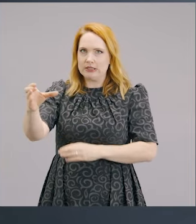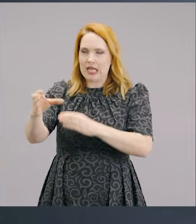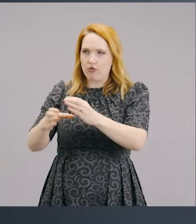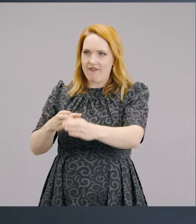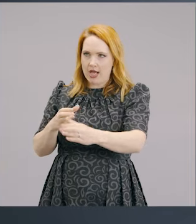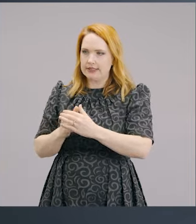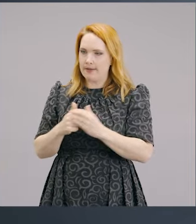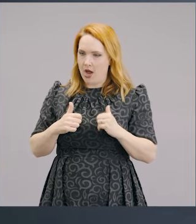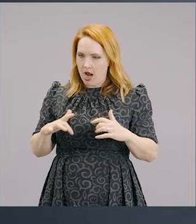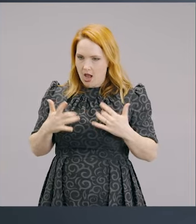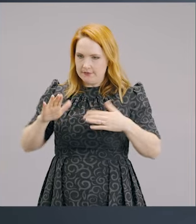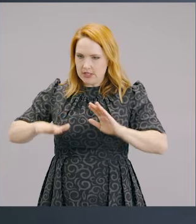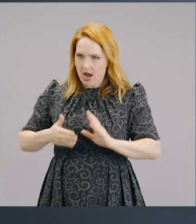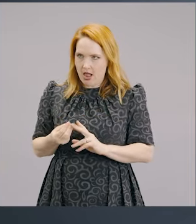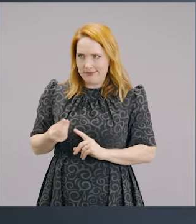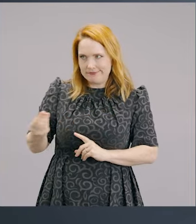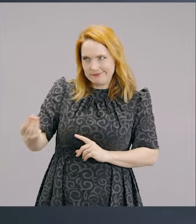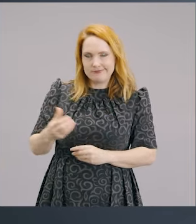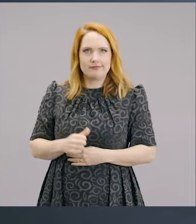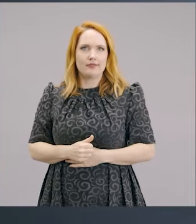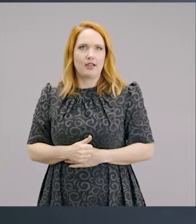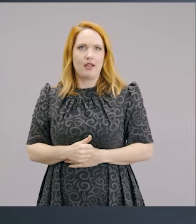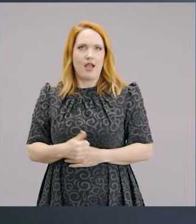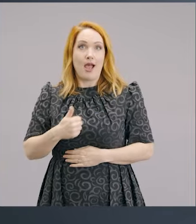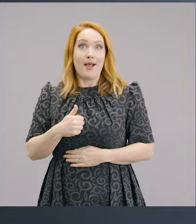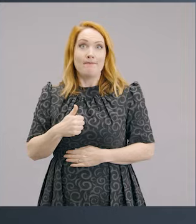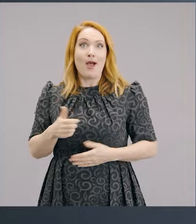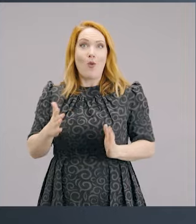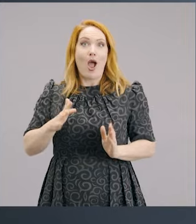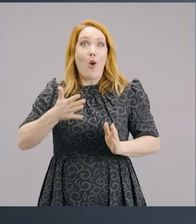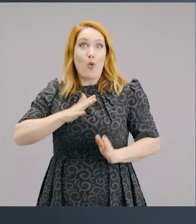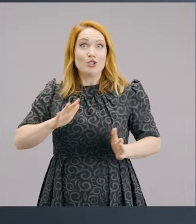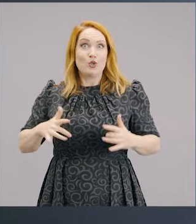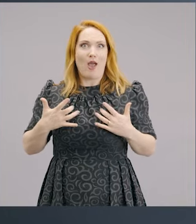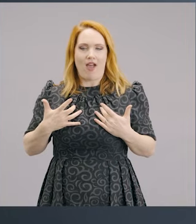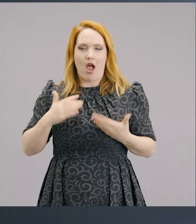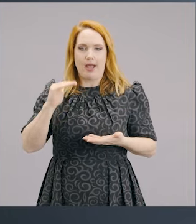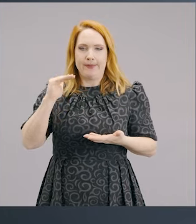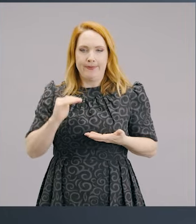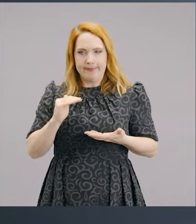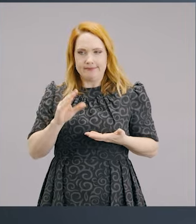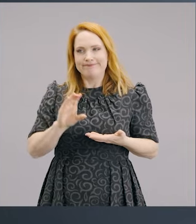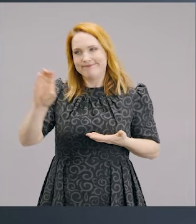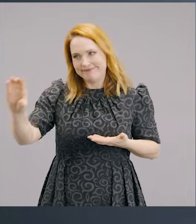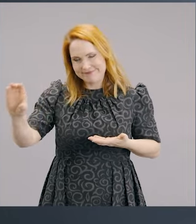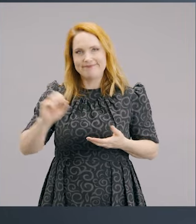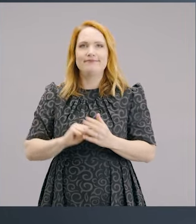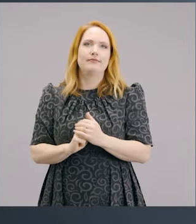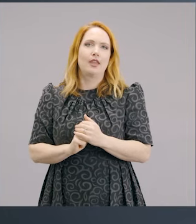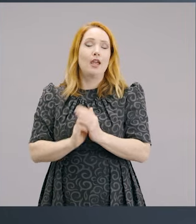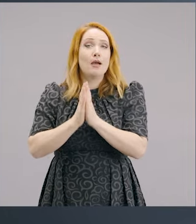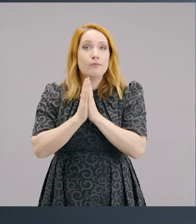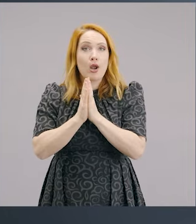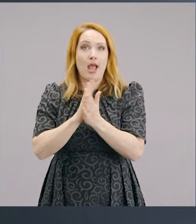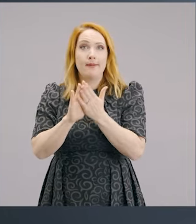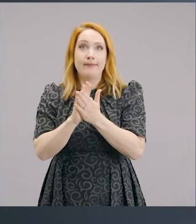sacrificing lifestyle. It means sacrificing the way we would love to be able to live. Prayer